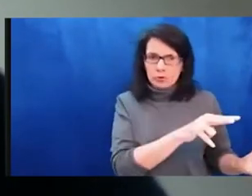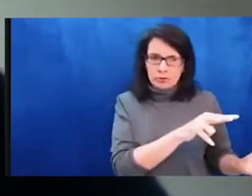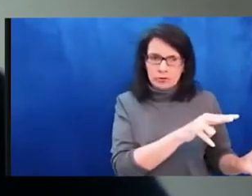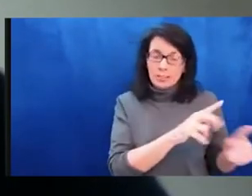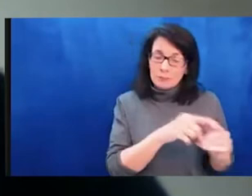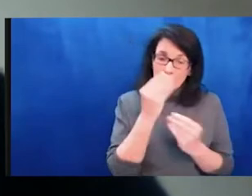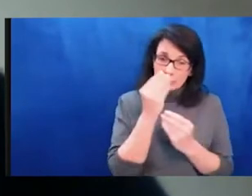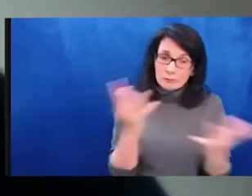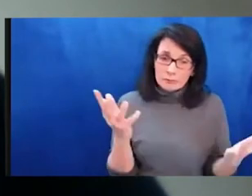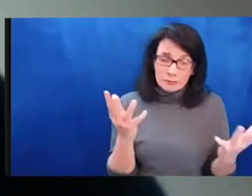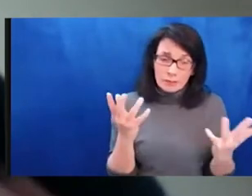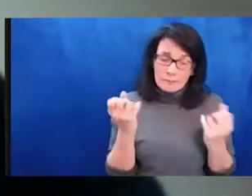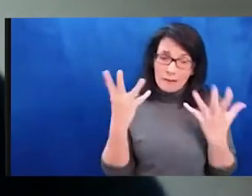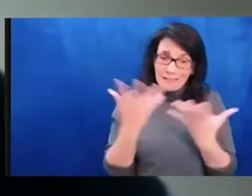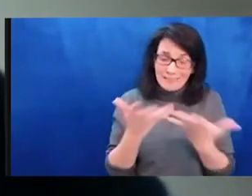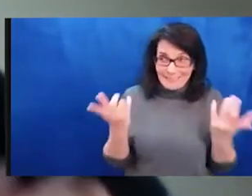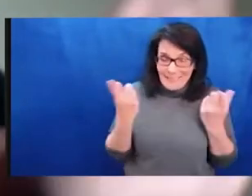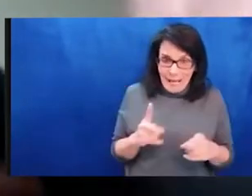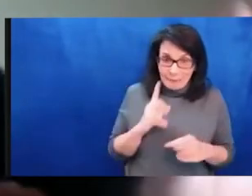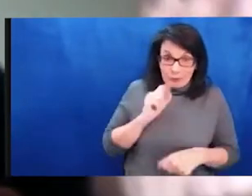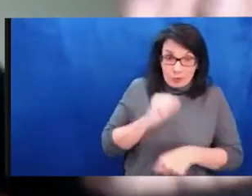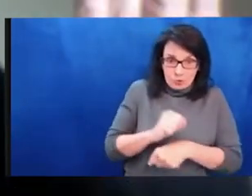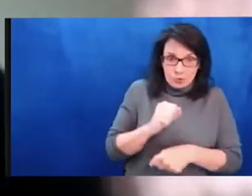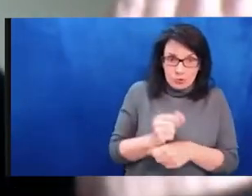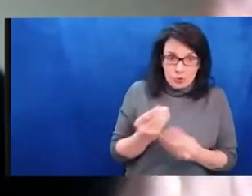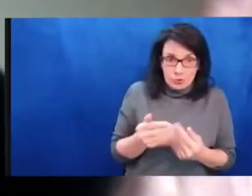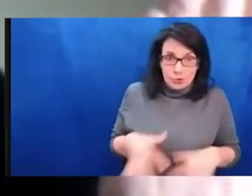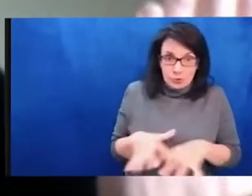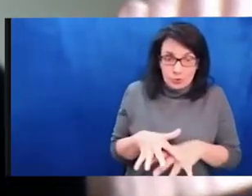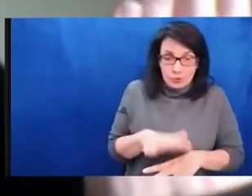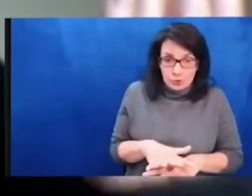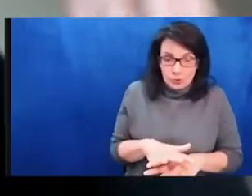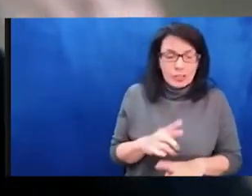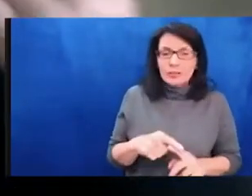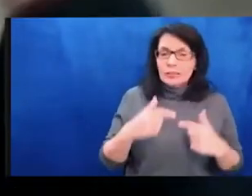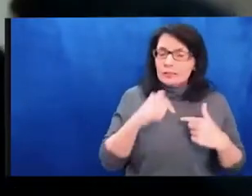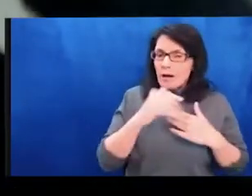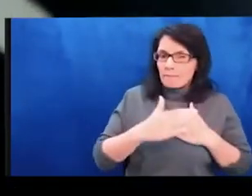look at photographs that people standing beside me show to eat from their mobile phones.